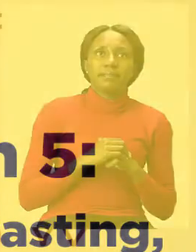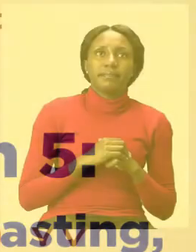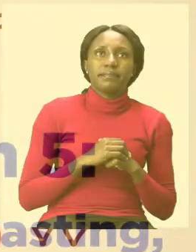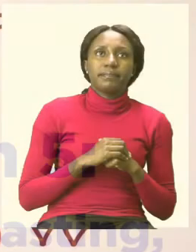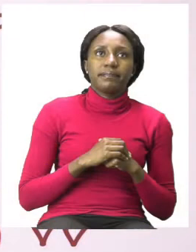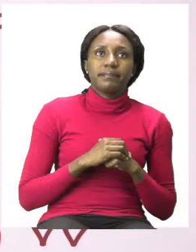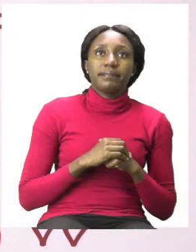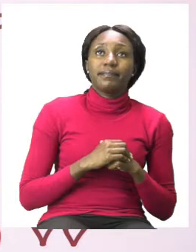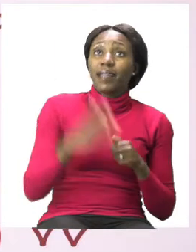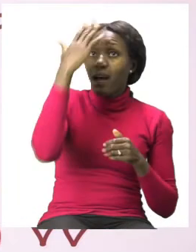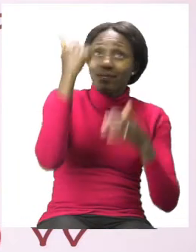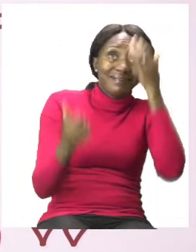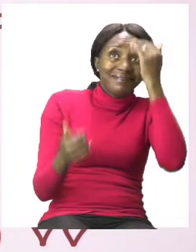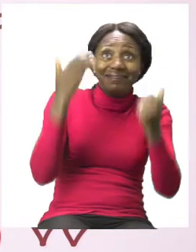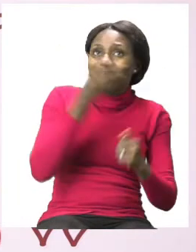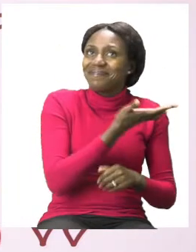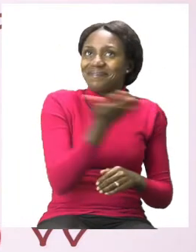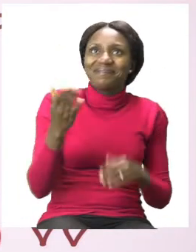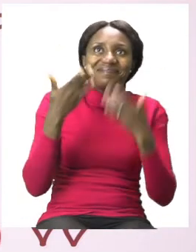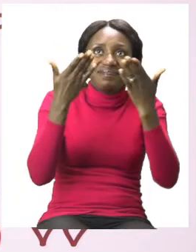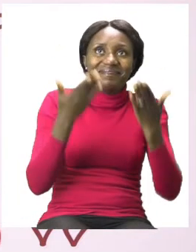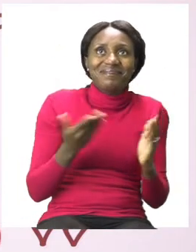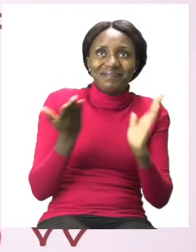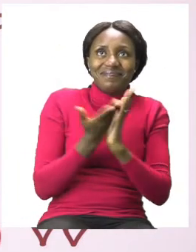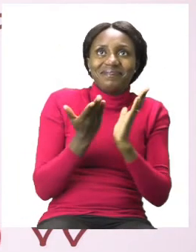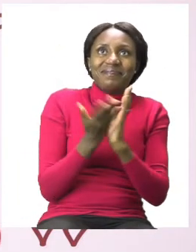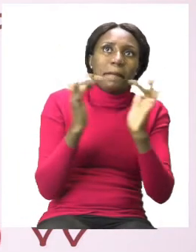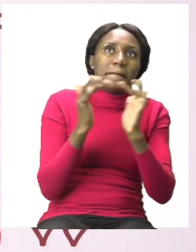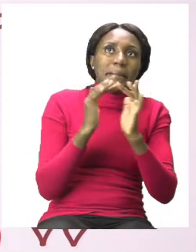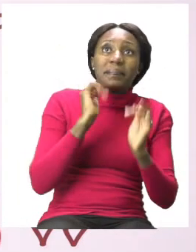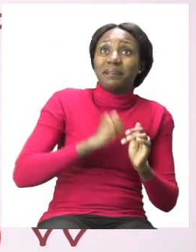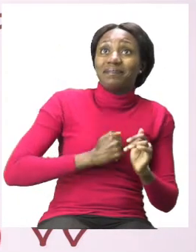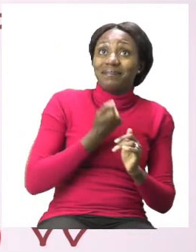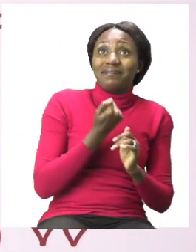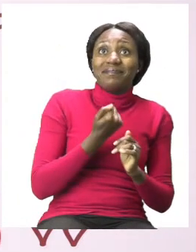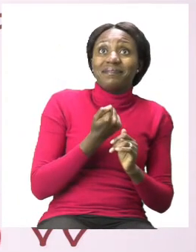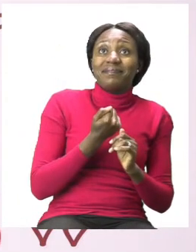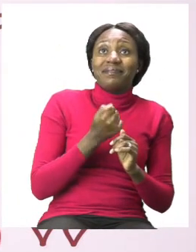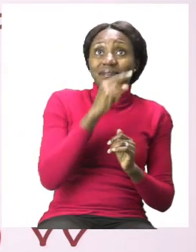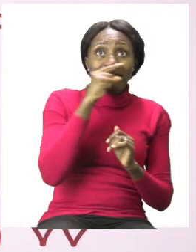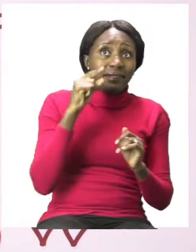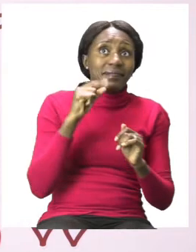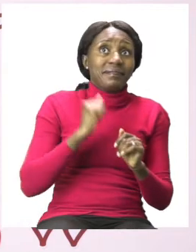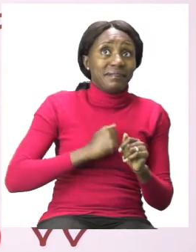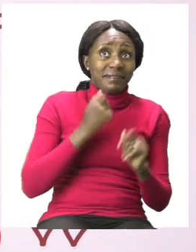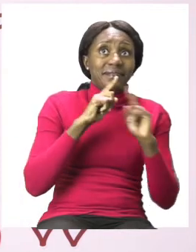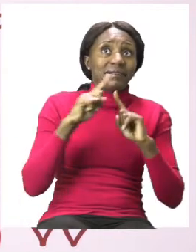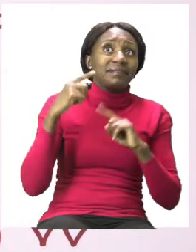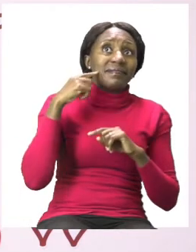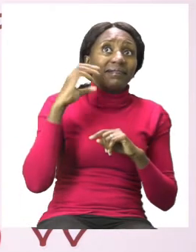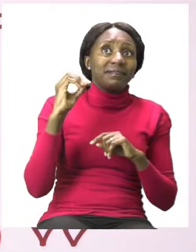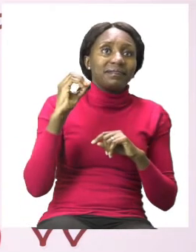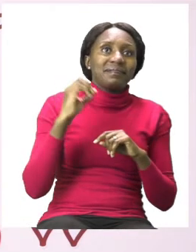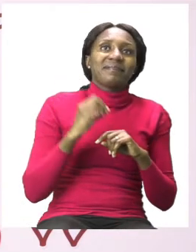Hello everyone and welcome to MyZone Online School. My name is Teacher Mutsa